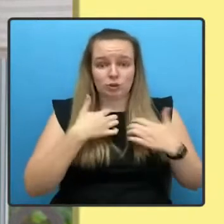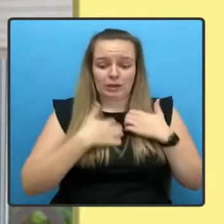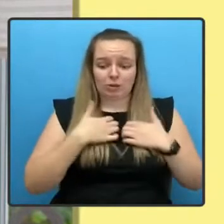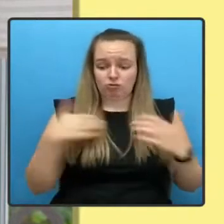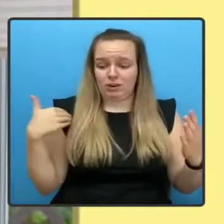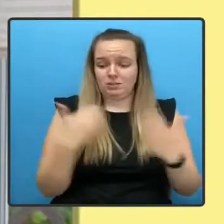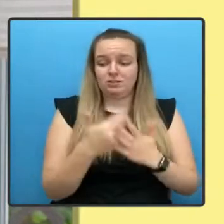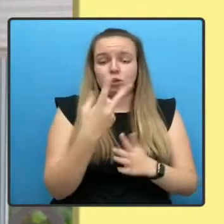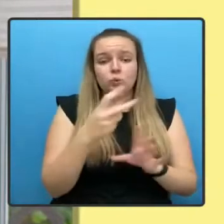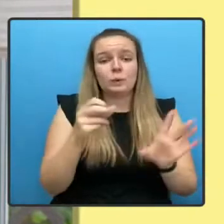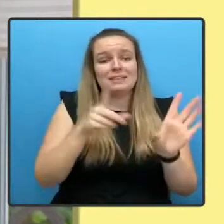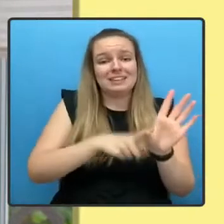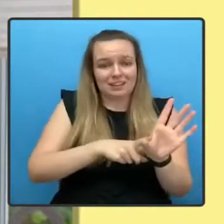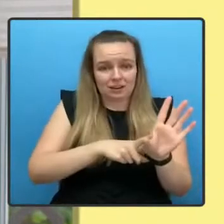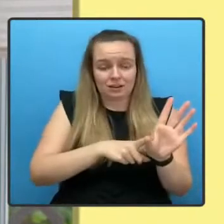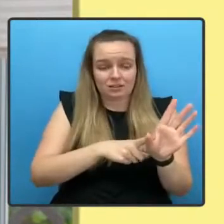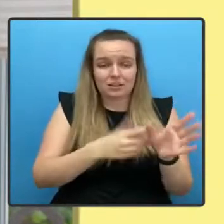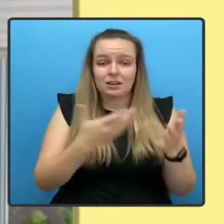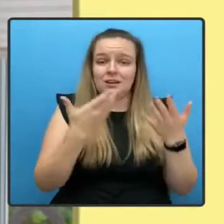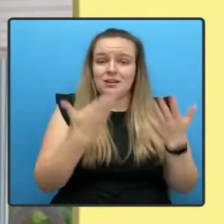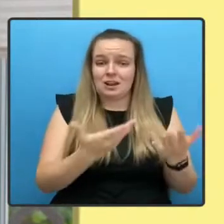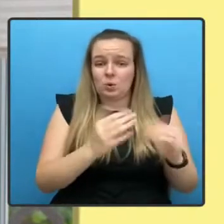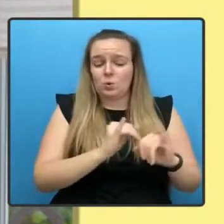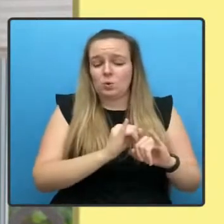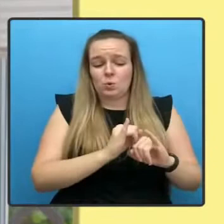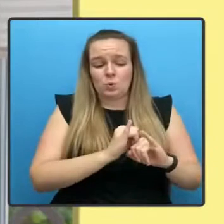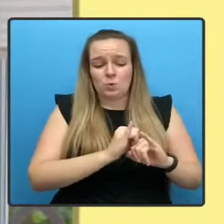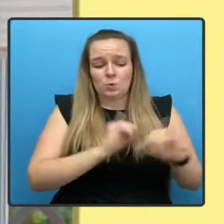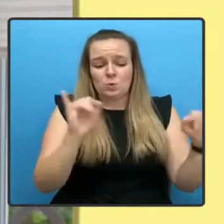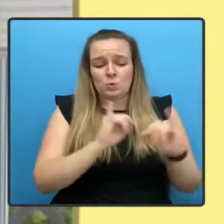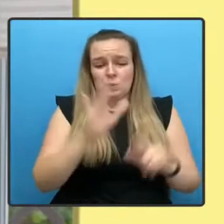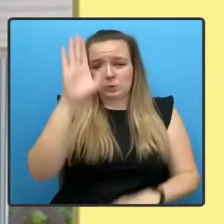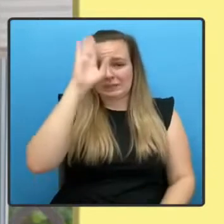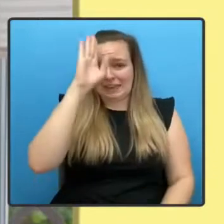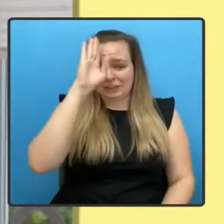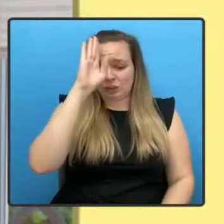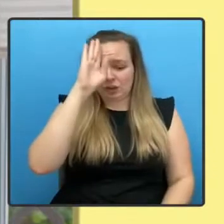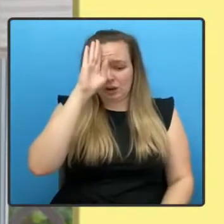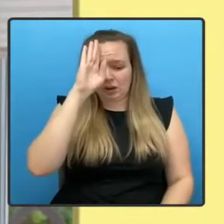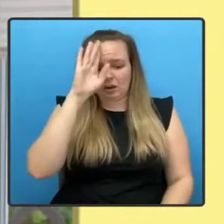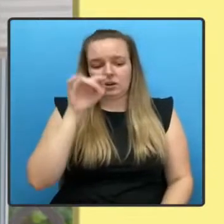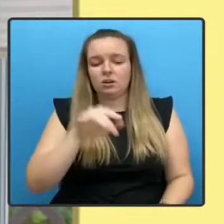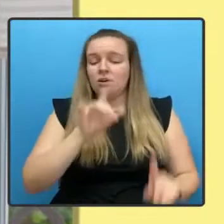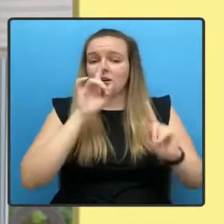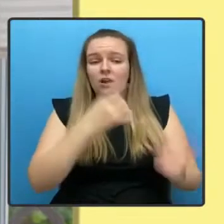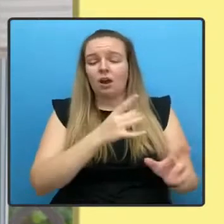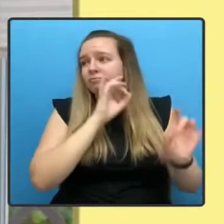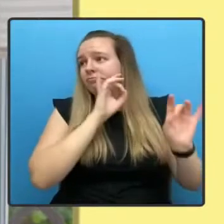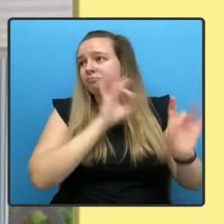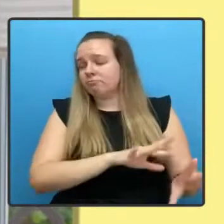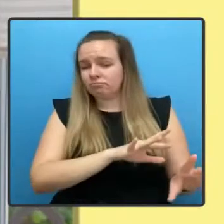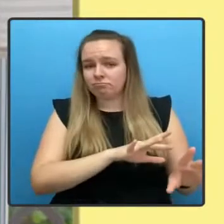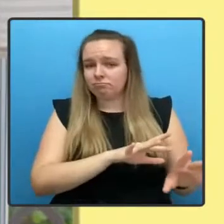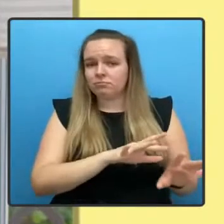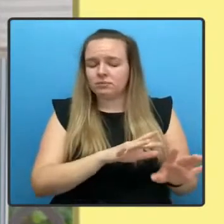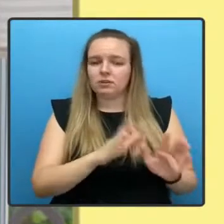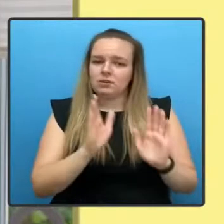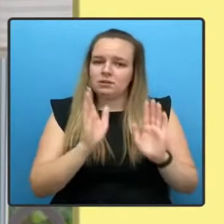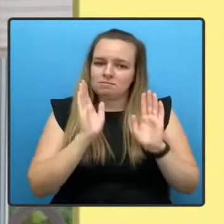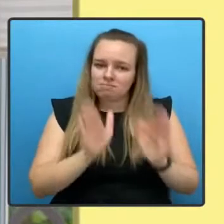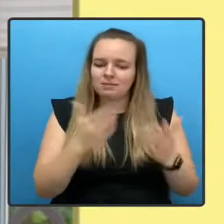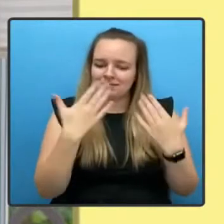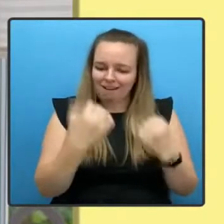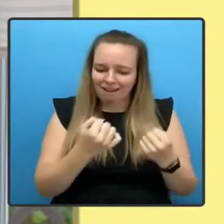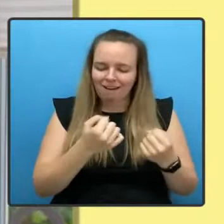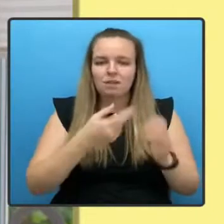face mortal peril. They must not be abandoned. There must be a credible plan to bring each and everyone